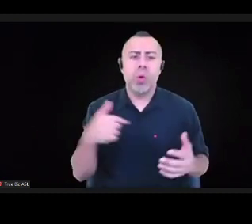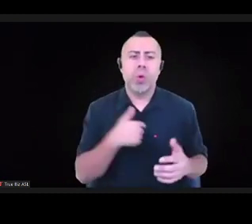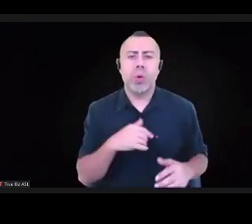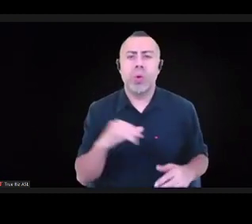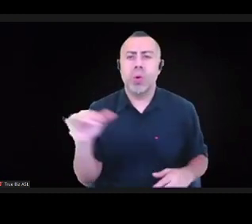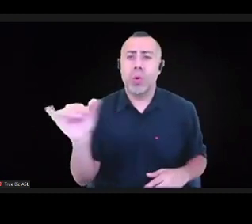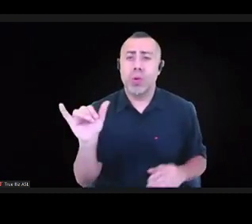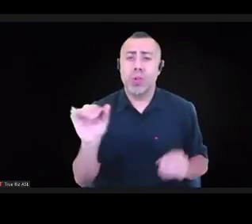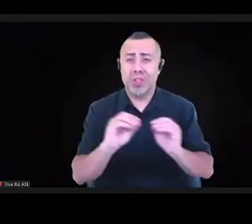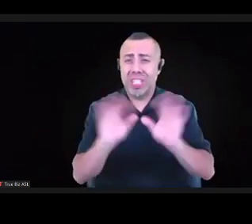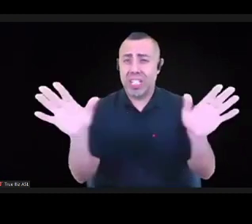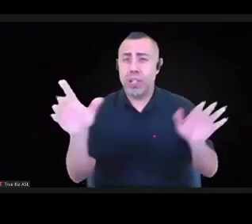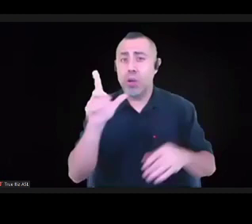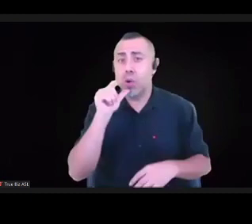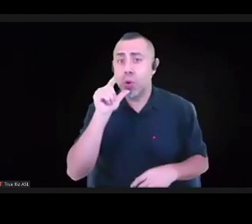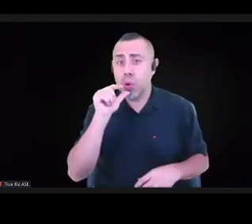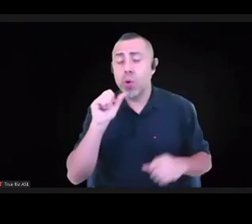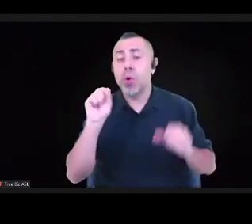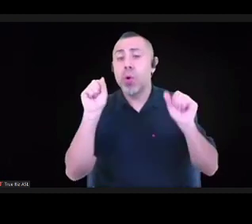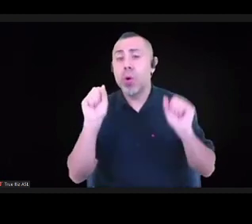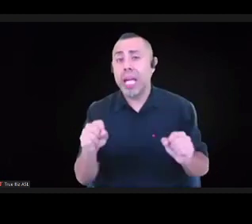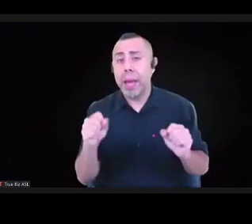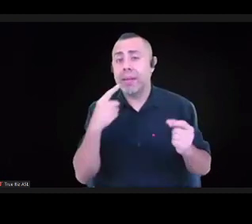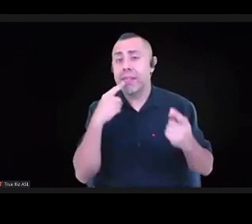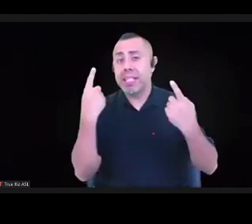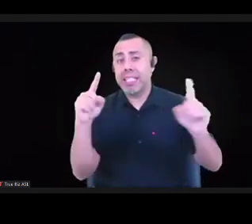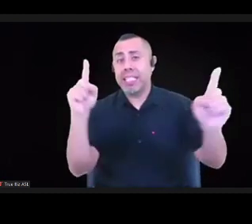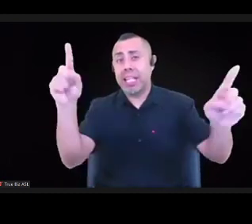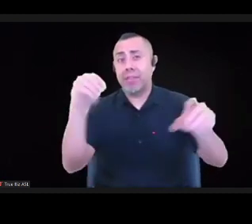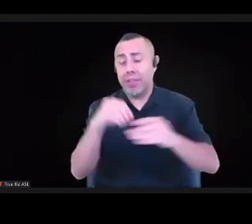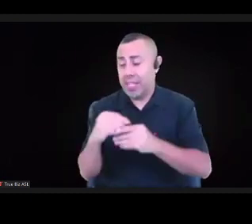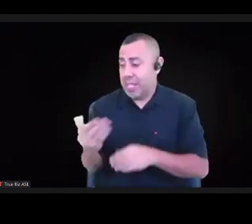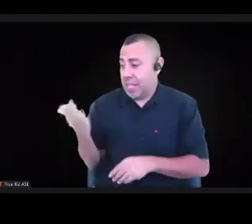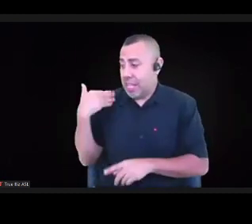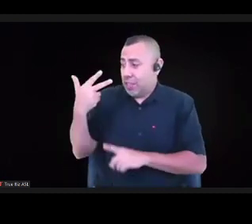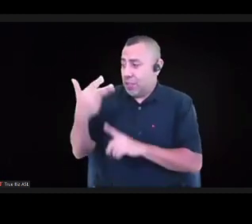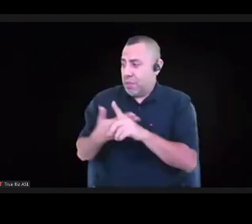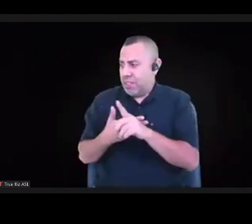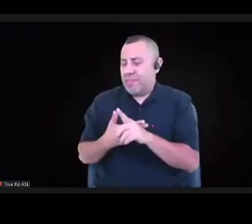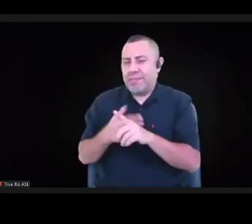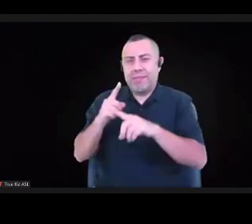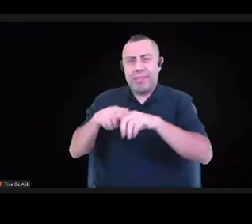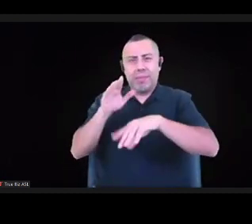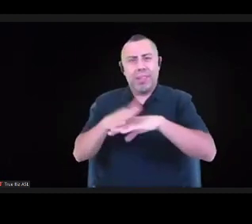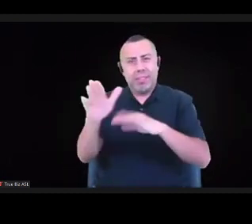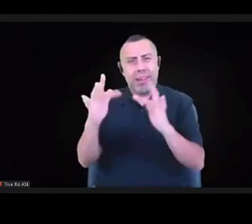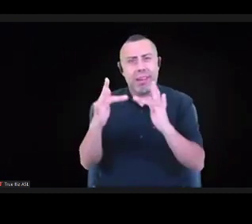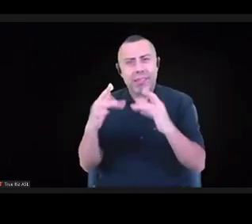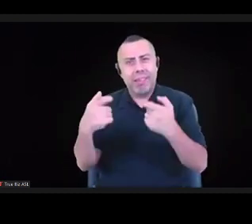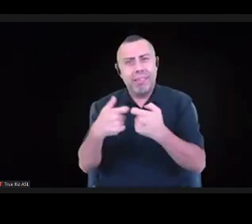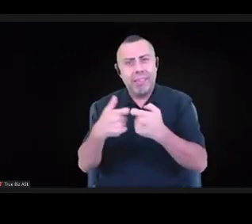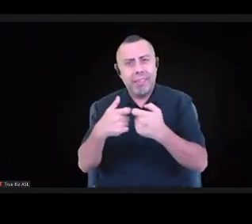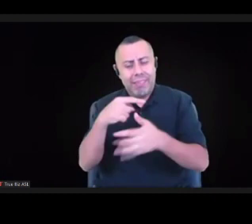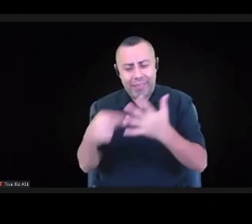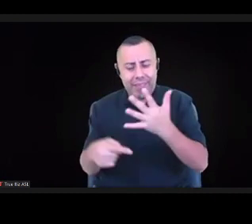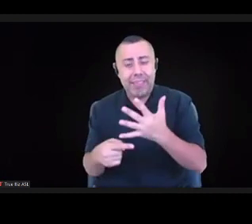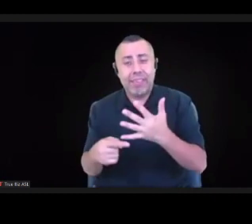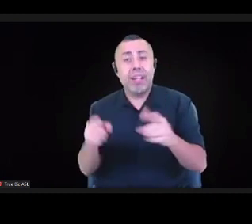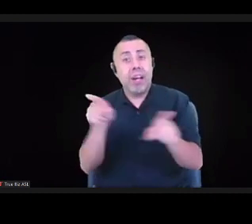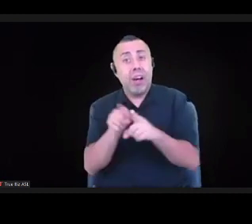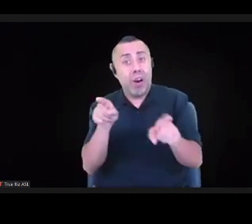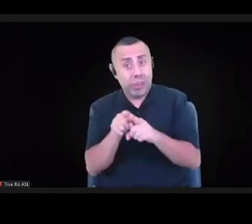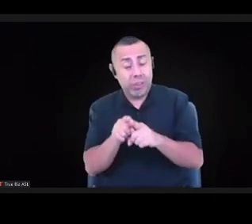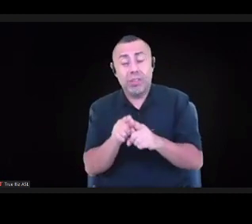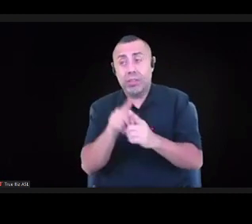successful in the last three months and who wouldn't, but it also is such an underpinning of what the future of work and the future of the